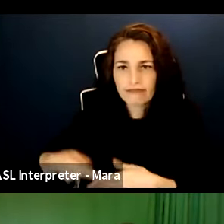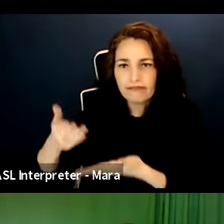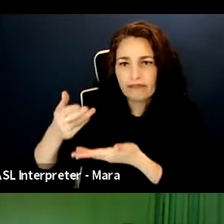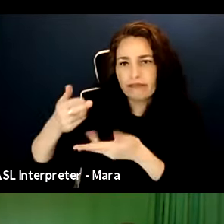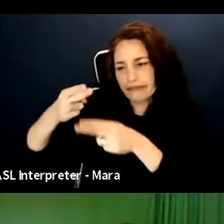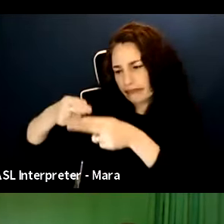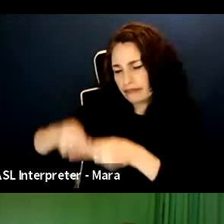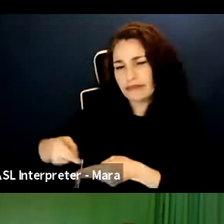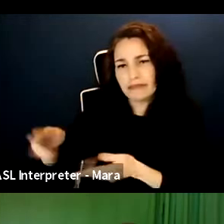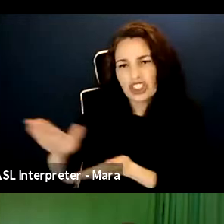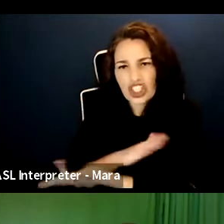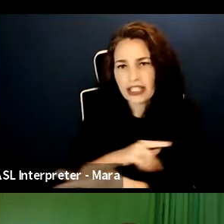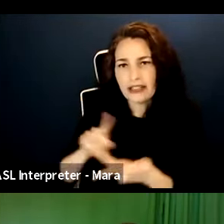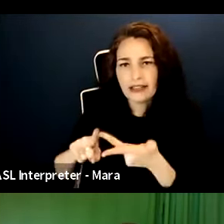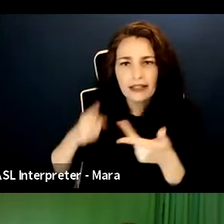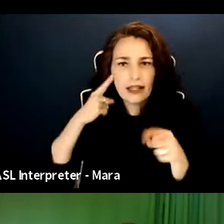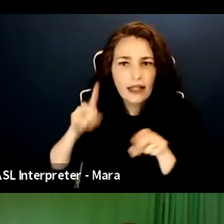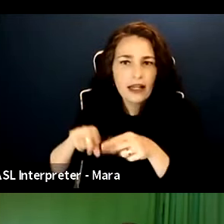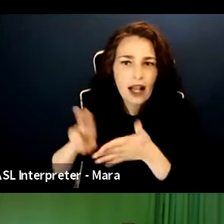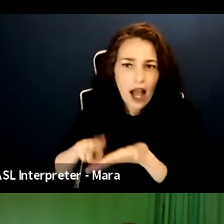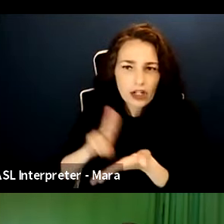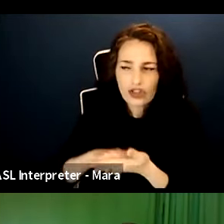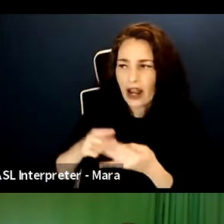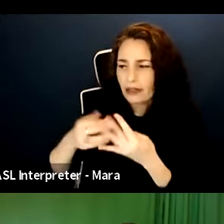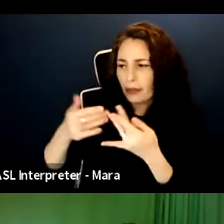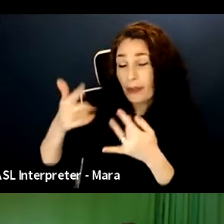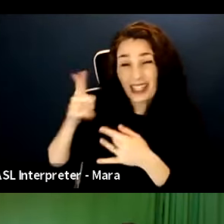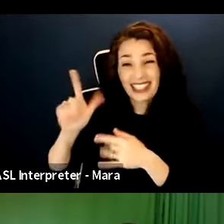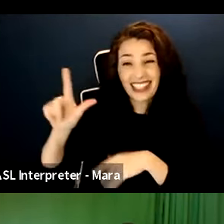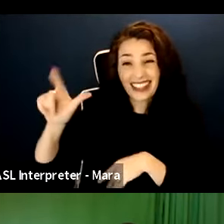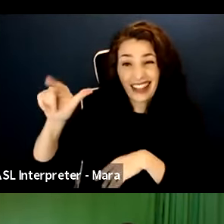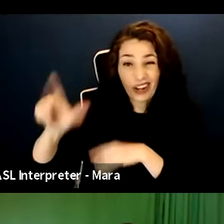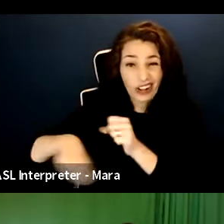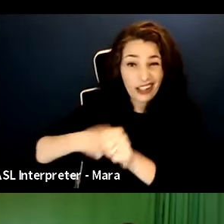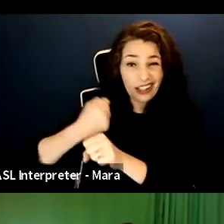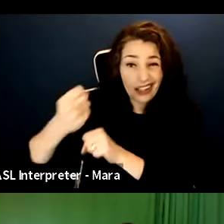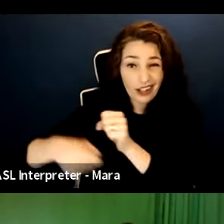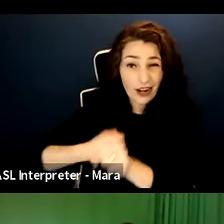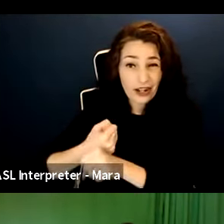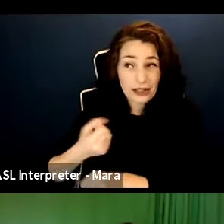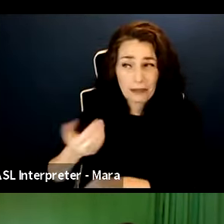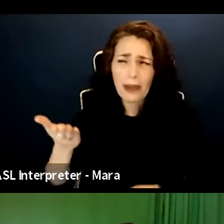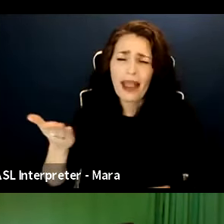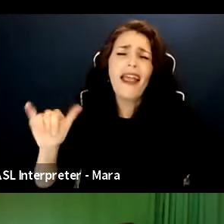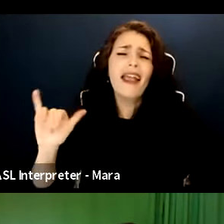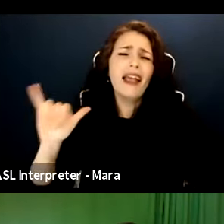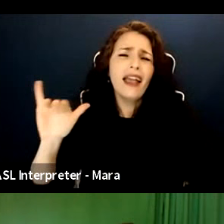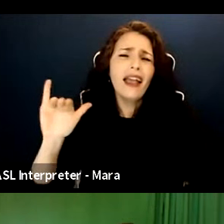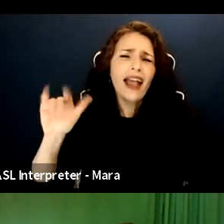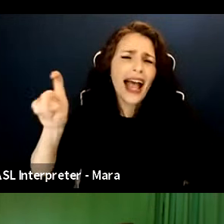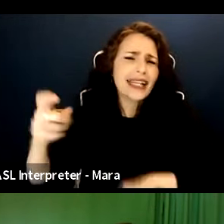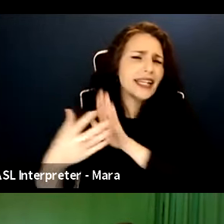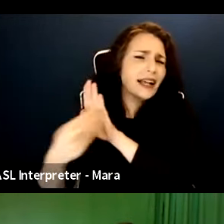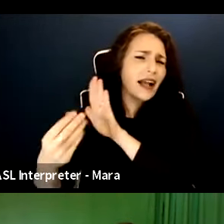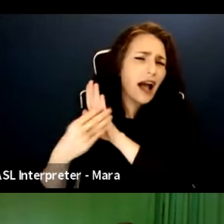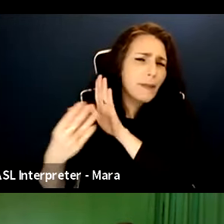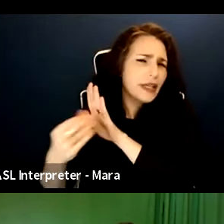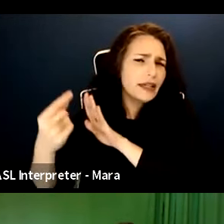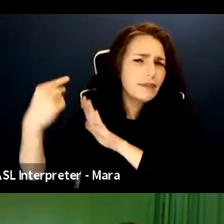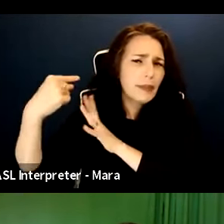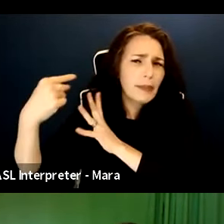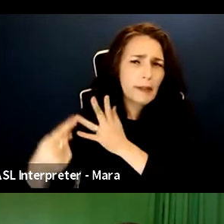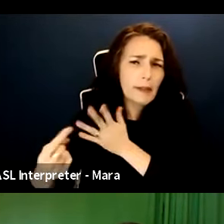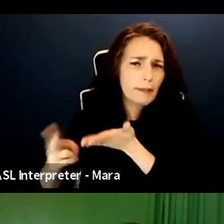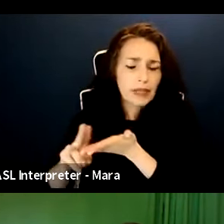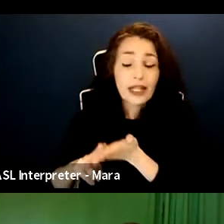reach someone and say, hey, I never got that copy. I want this. Especially student films, they're supposed to give you a copy. So, you know, hang on to everything